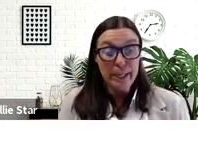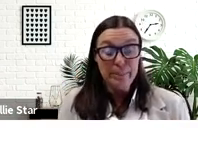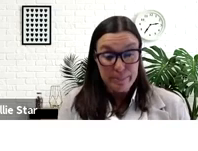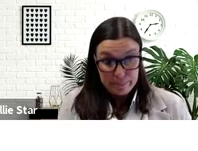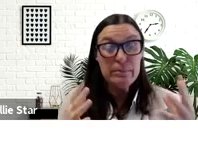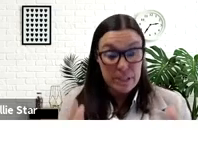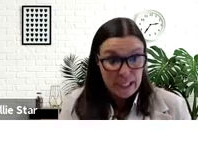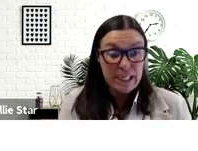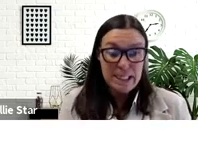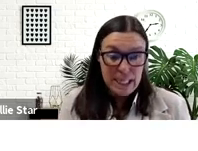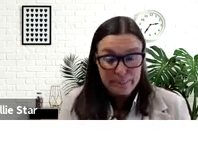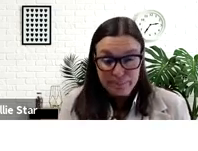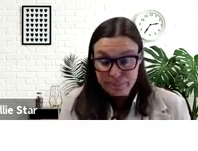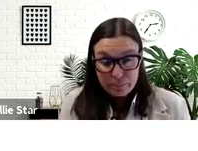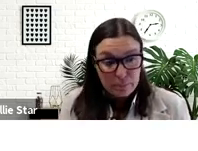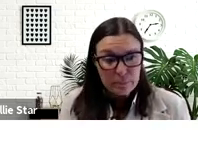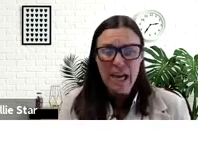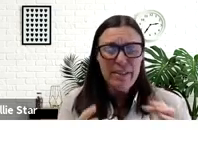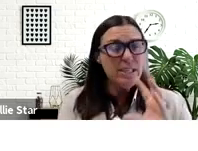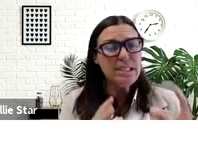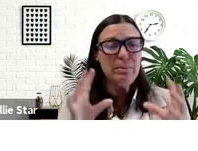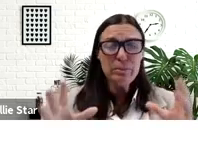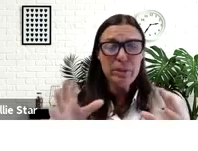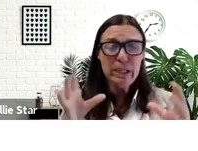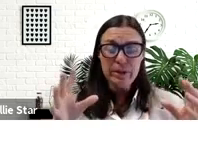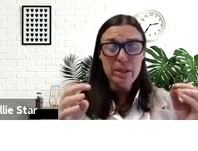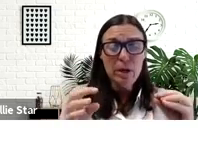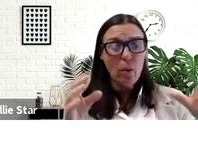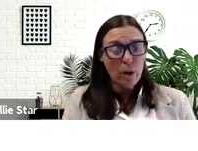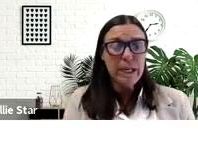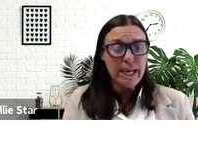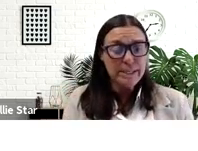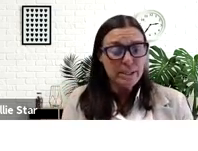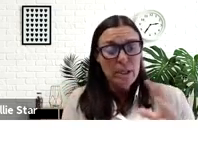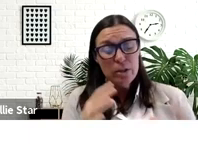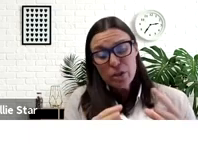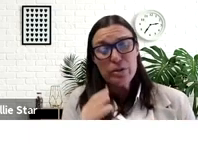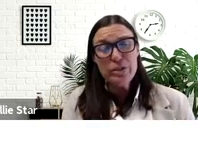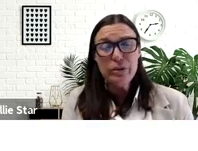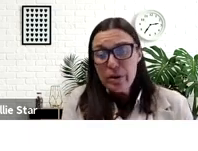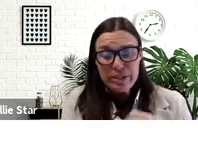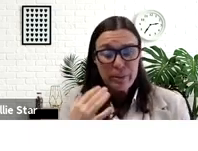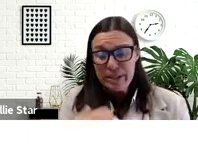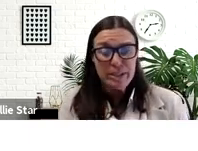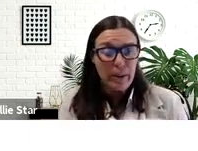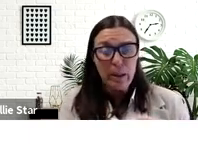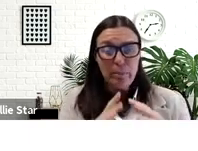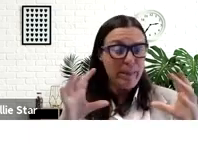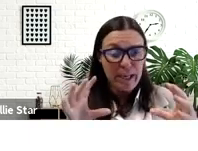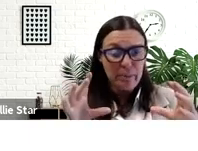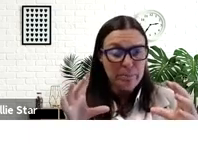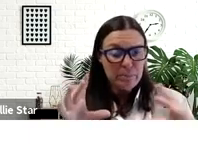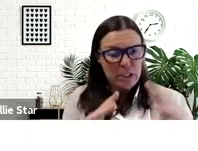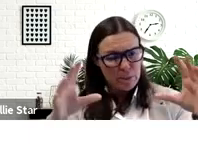dig into that. And then this can be really helpful. Organize your journals and your notes every once in a